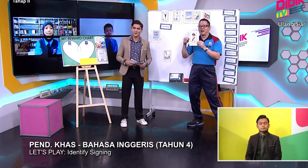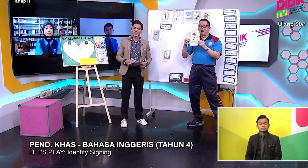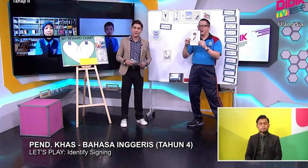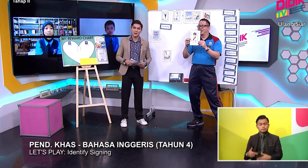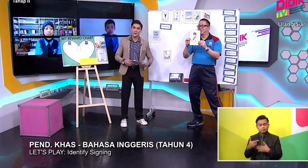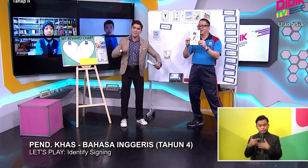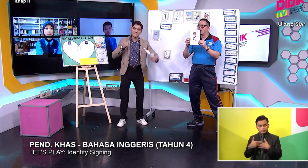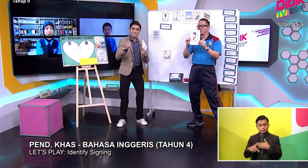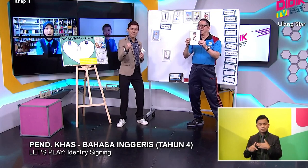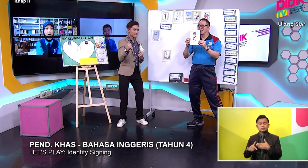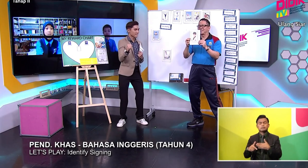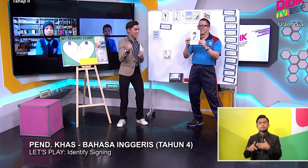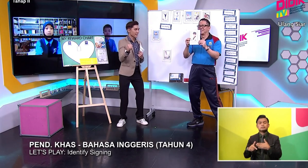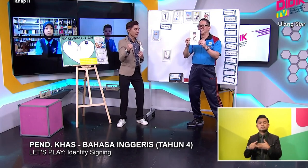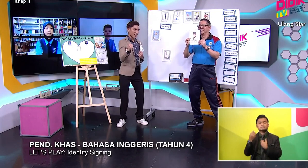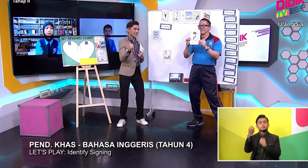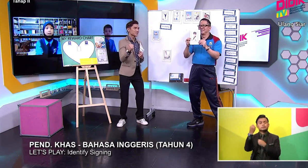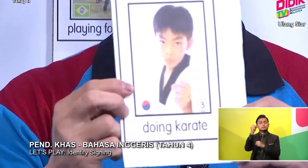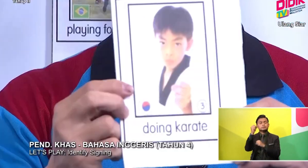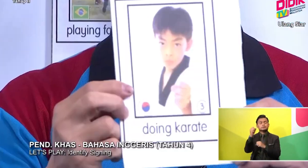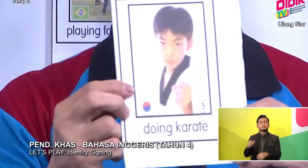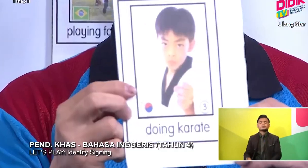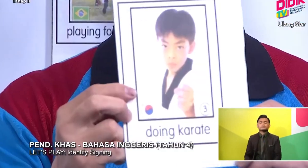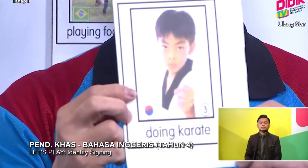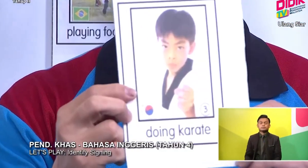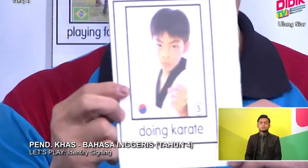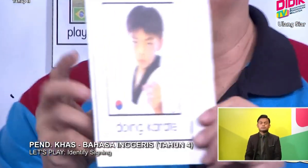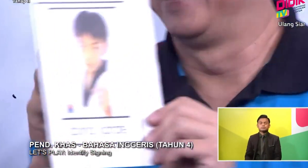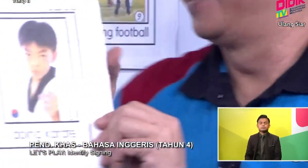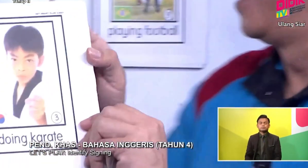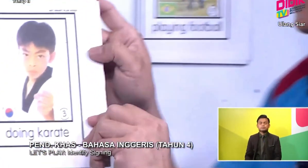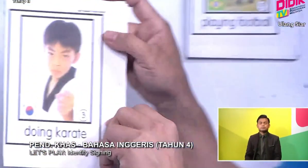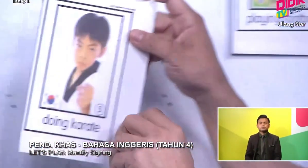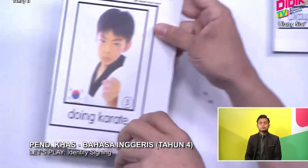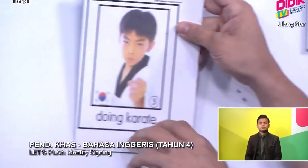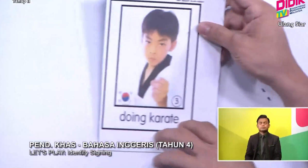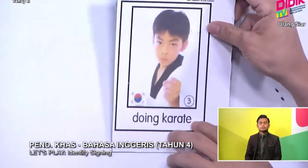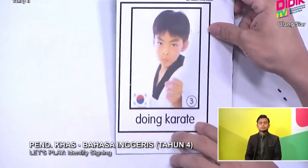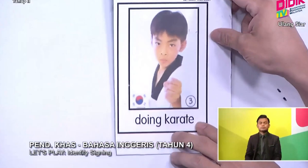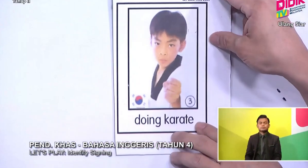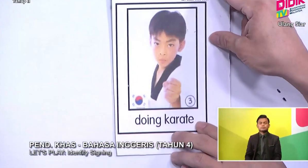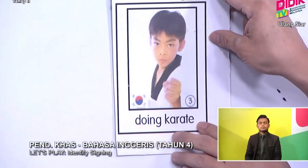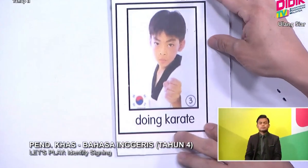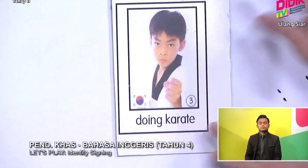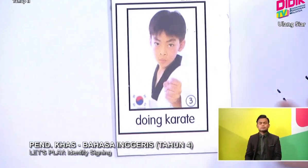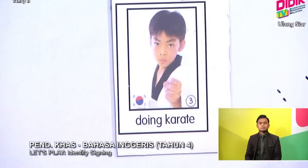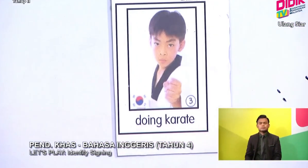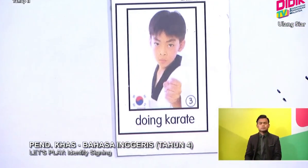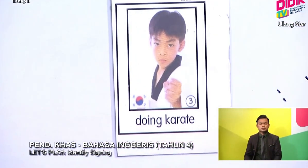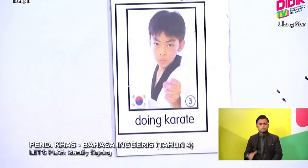Hanif can do this. I can try. Okay. Doing karate.